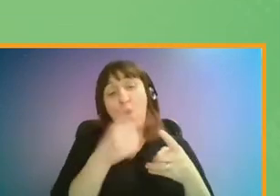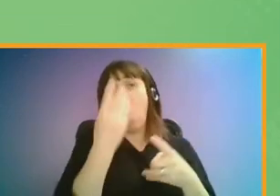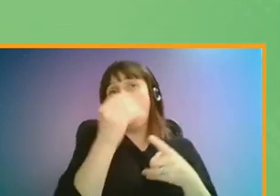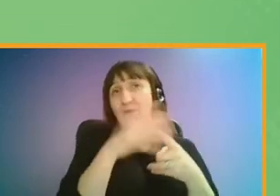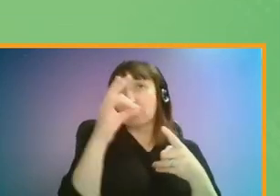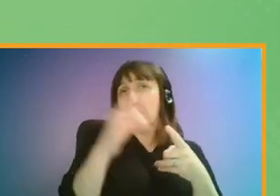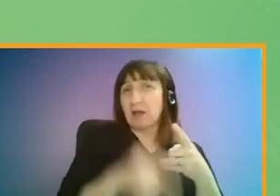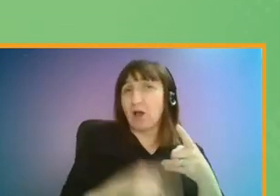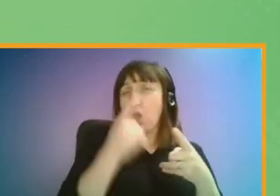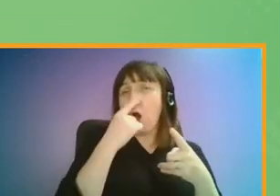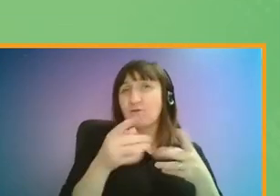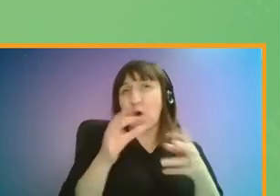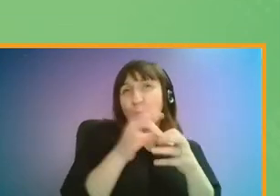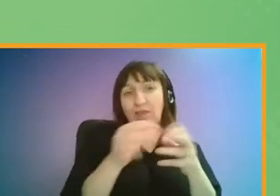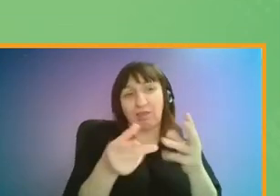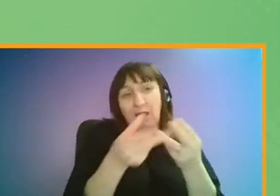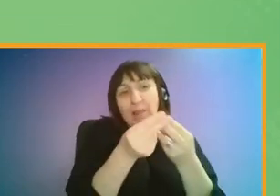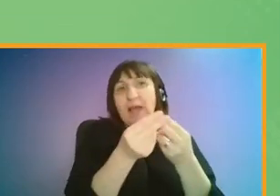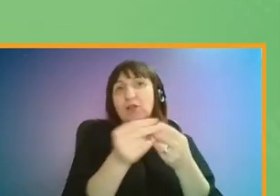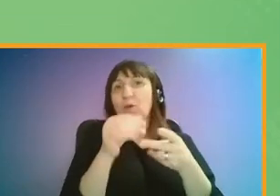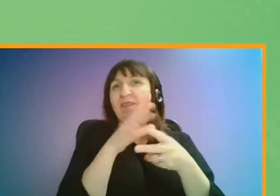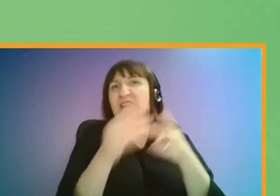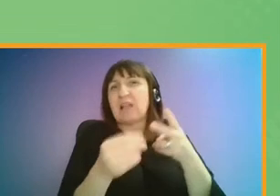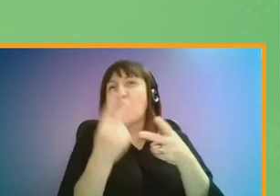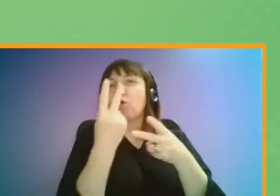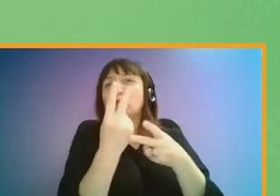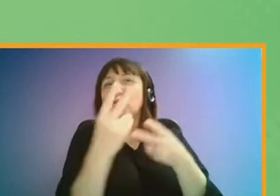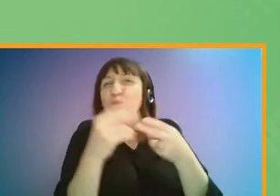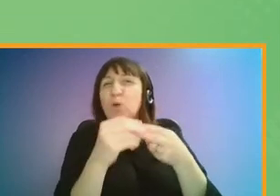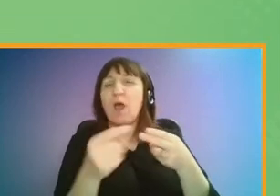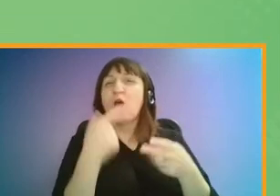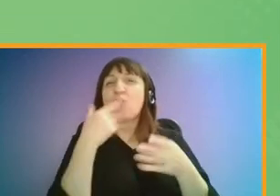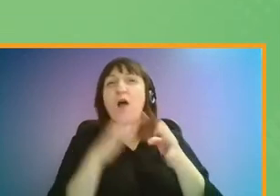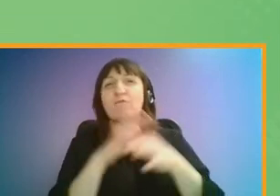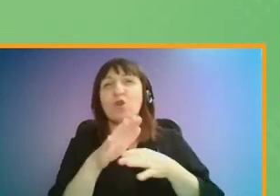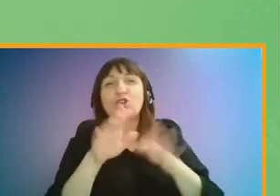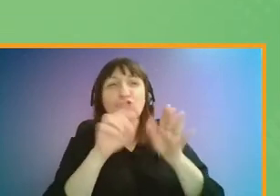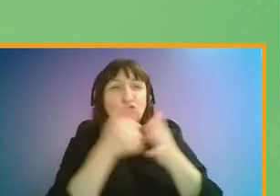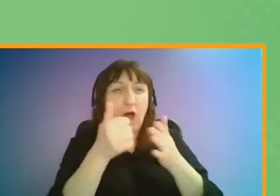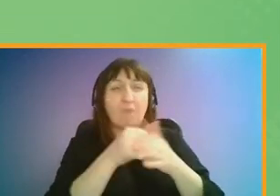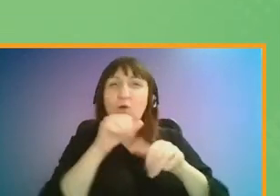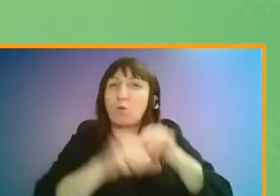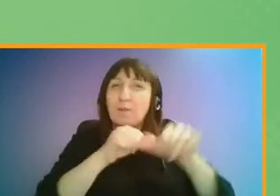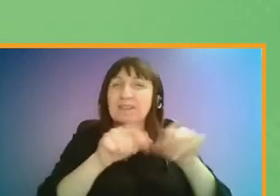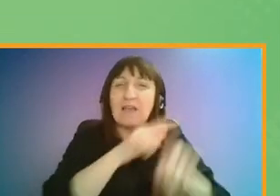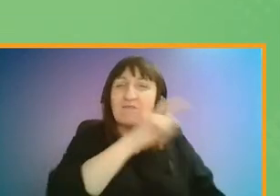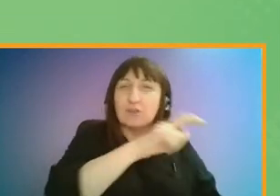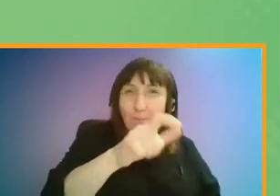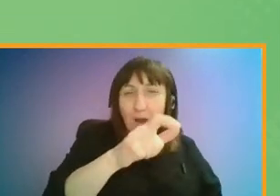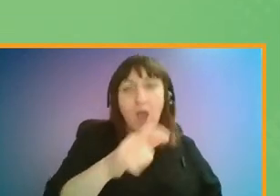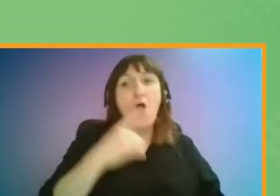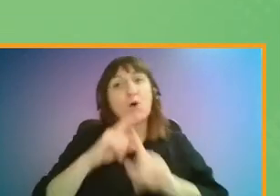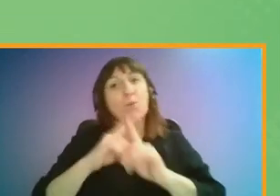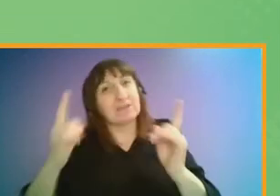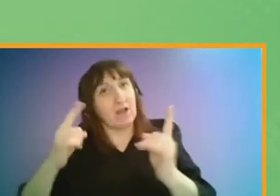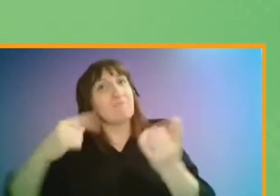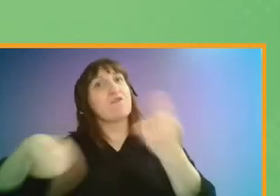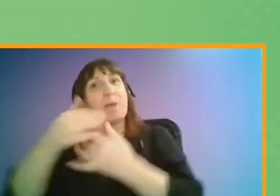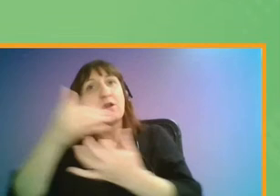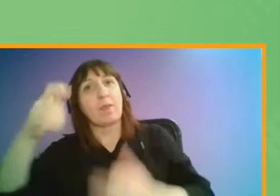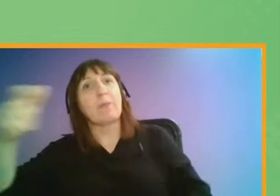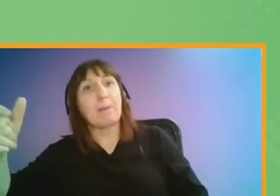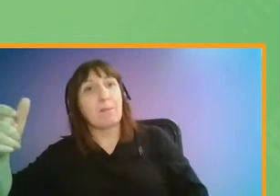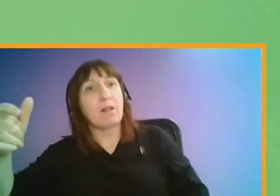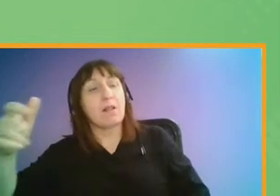chosen, it was often paired with scenario two, usually because whilst future travel patterns will remain the same for some people, it will be different for many others.